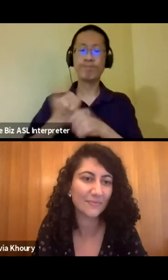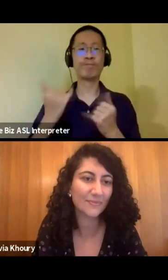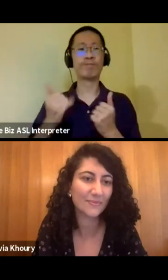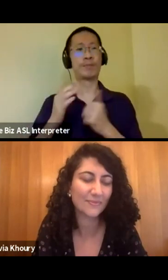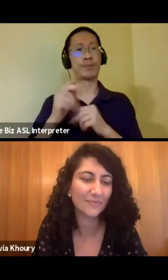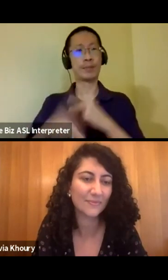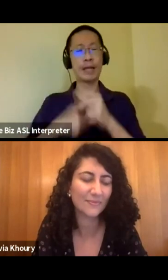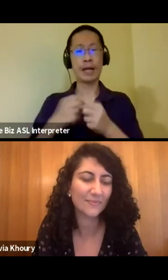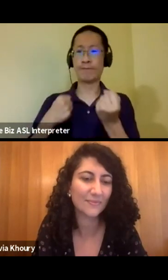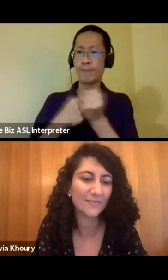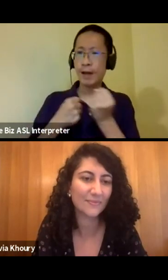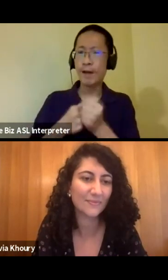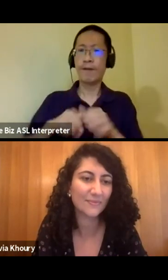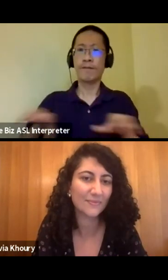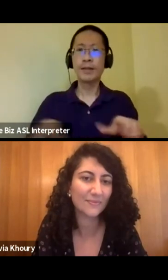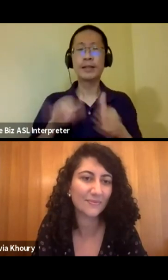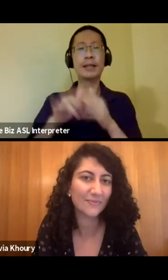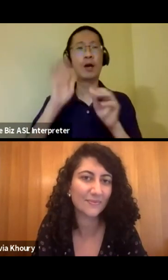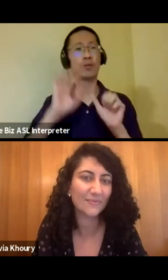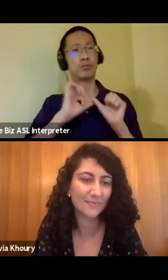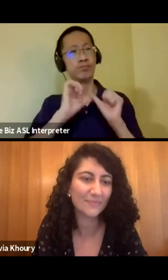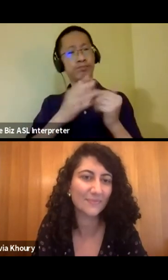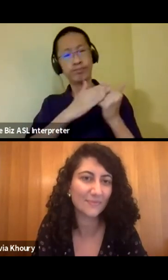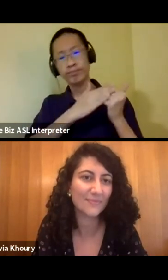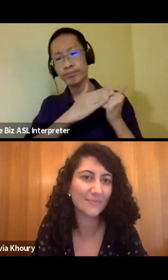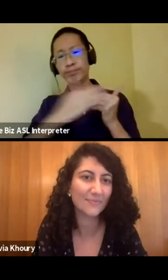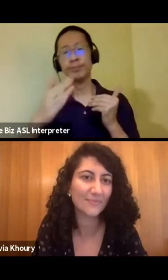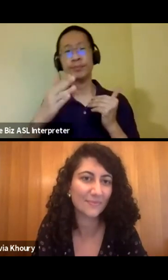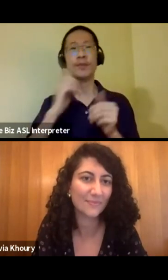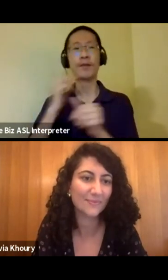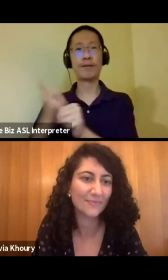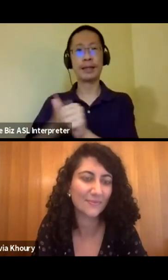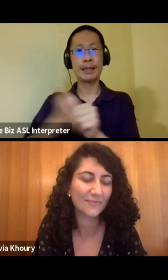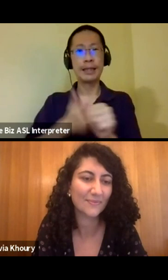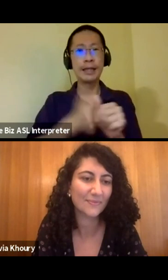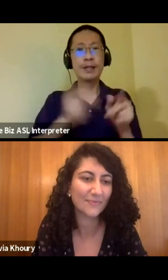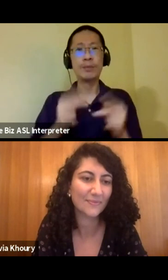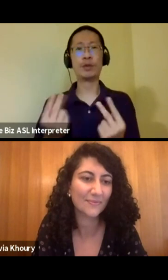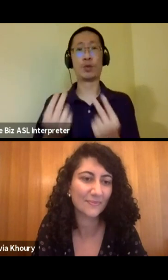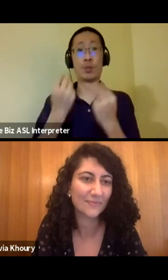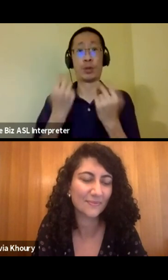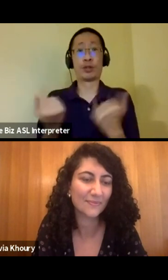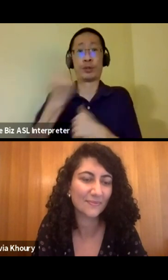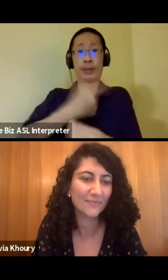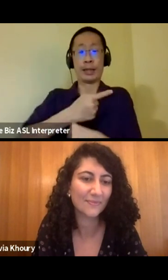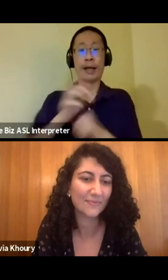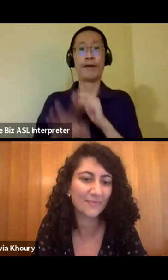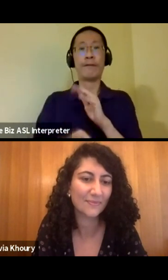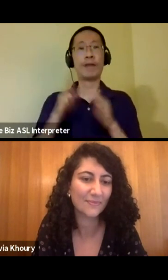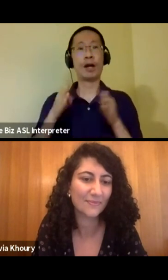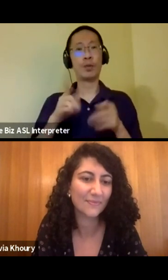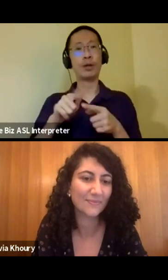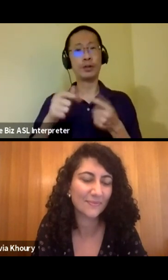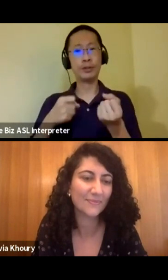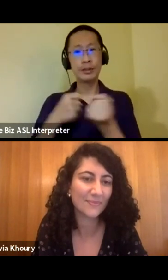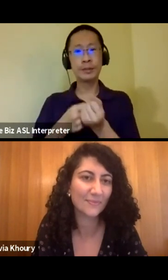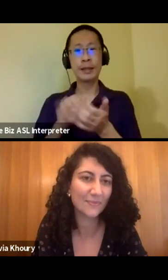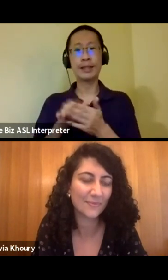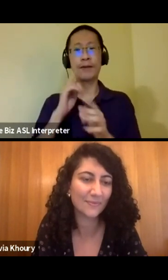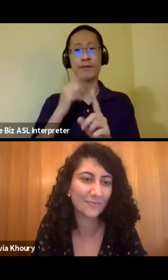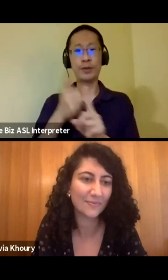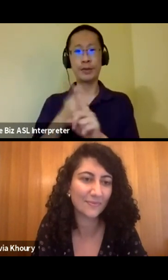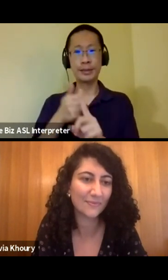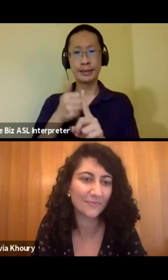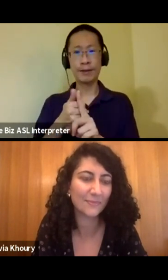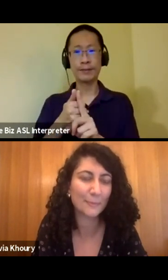advocacy that can sustain, uh, for each and every person watching here, find that way that you can sustain that for yourself.